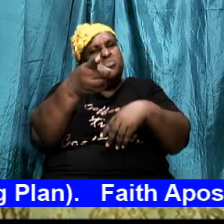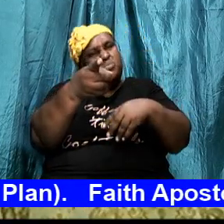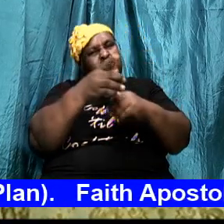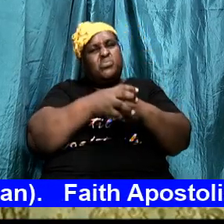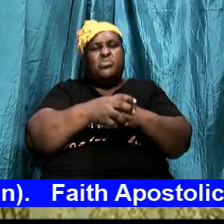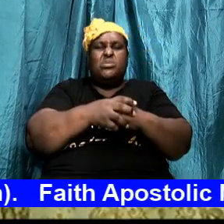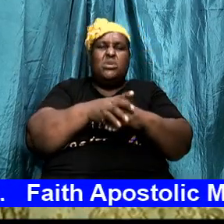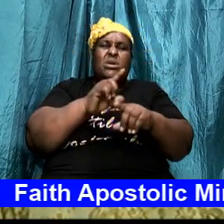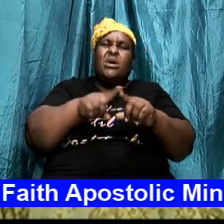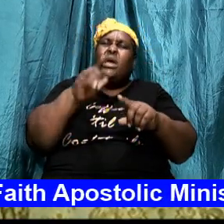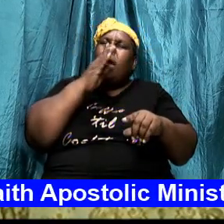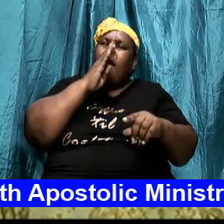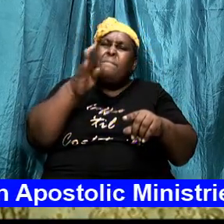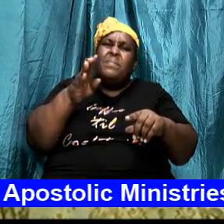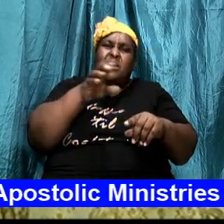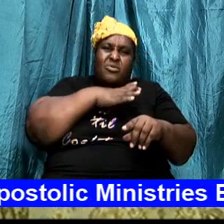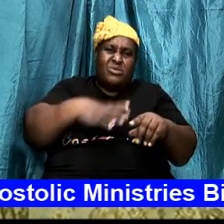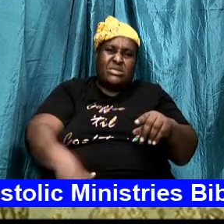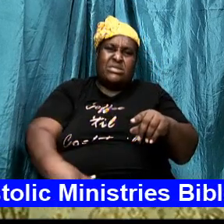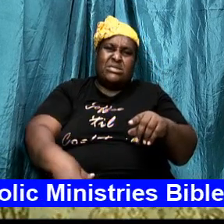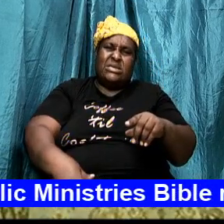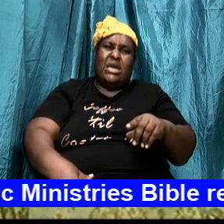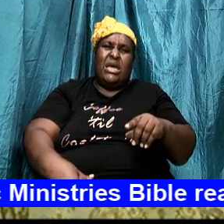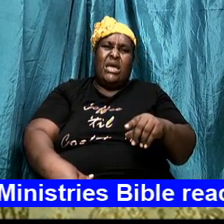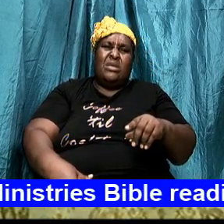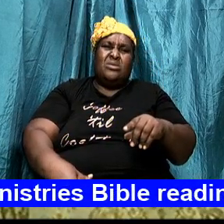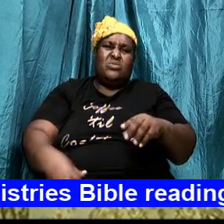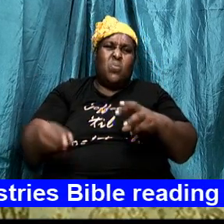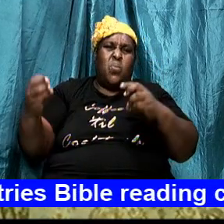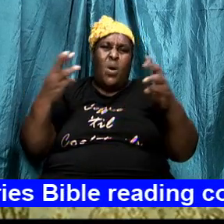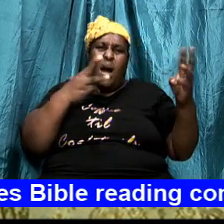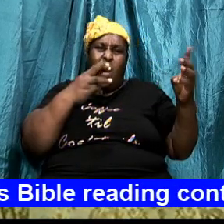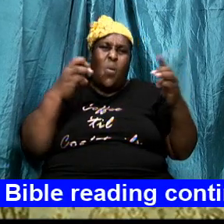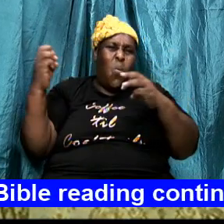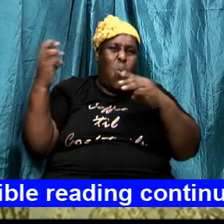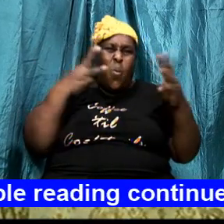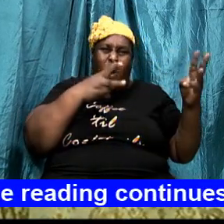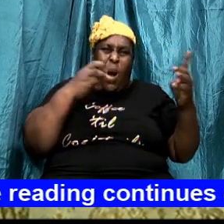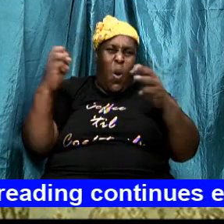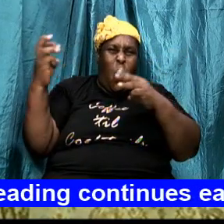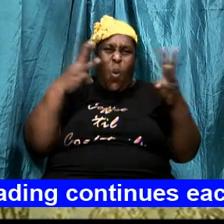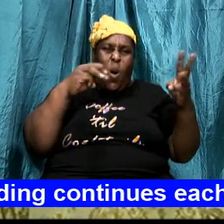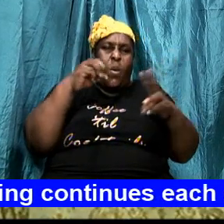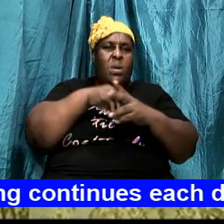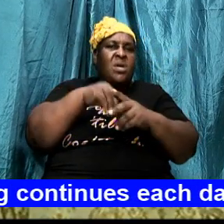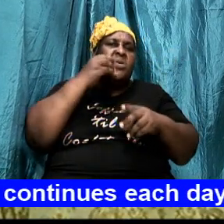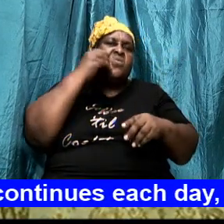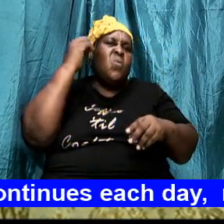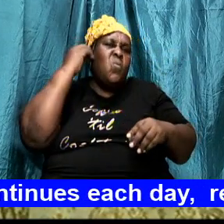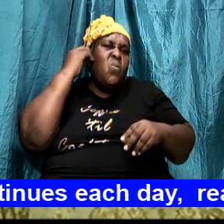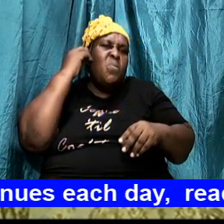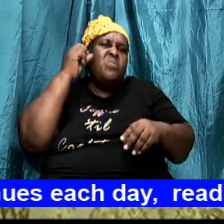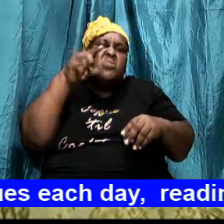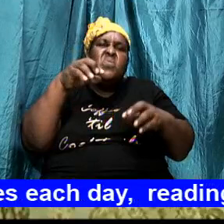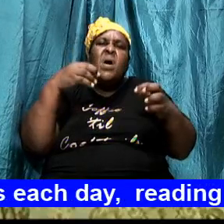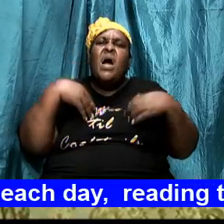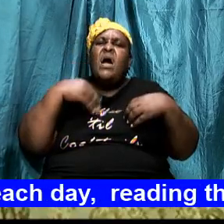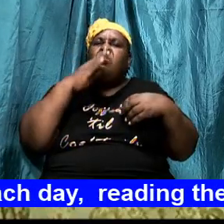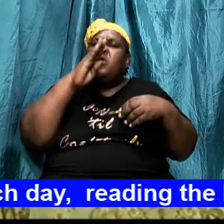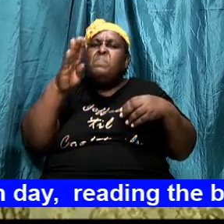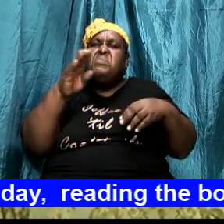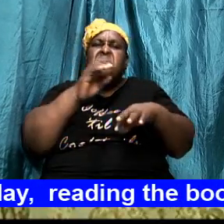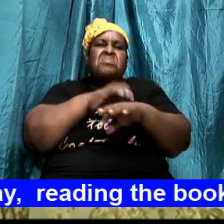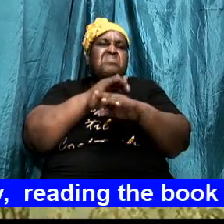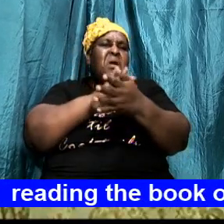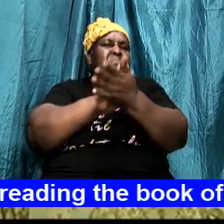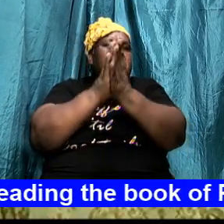and it's fear war and war and war in your house you have to be of peace anytime you find that there is